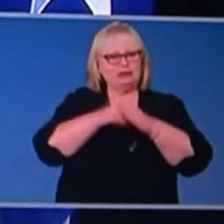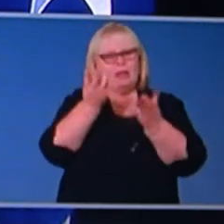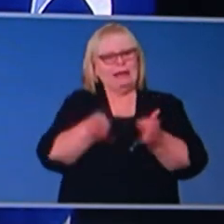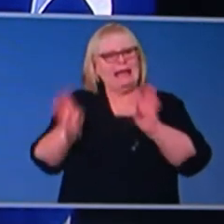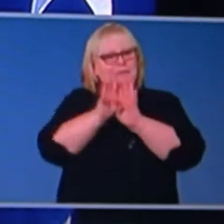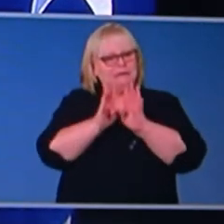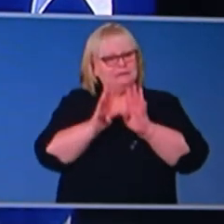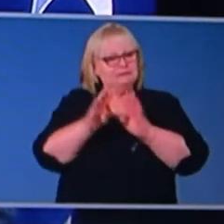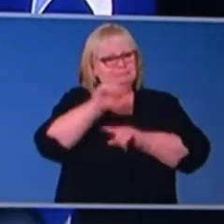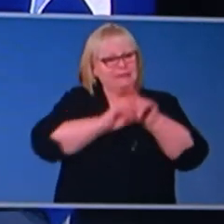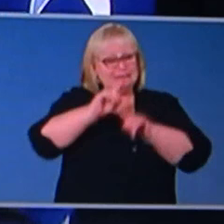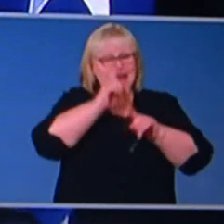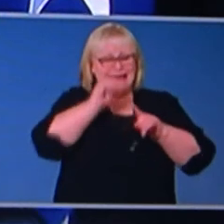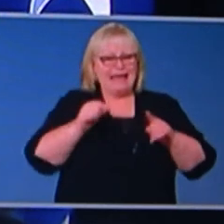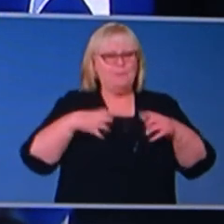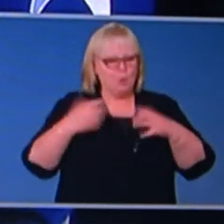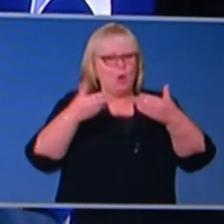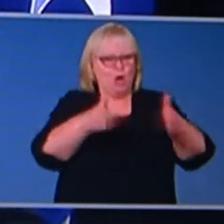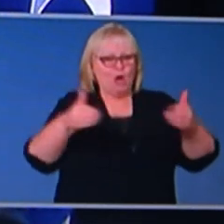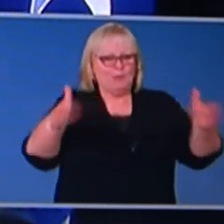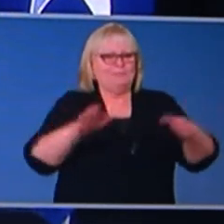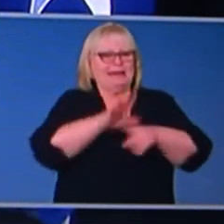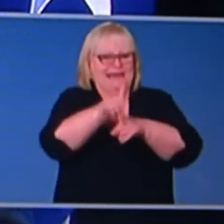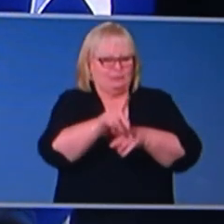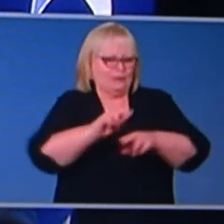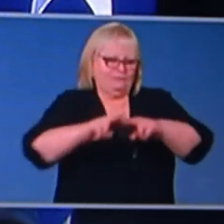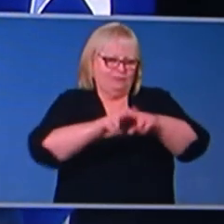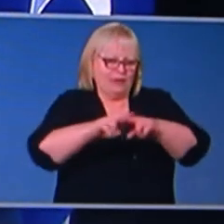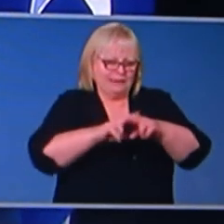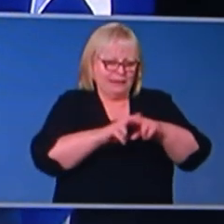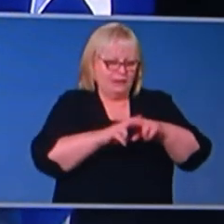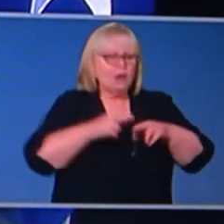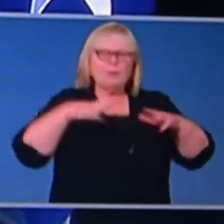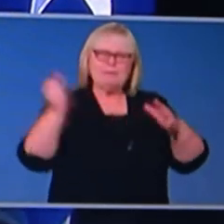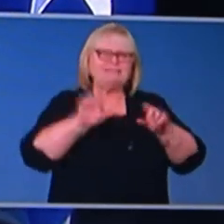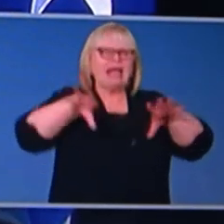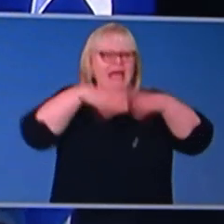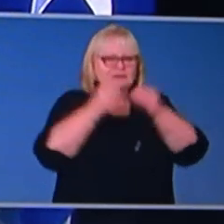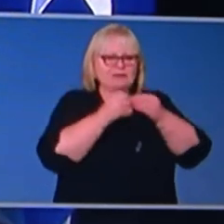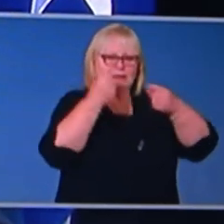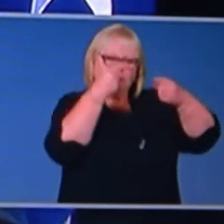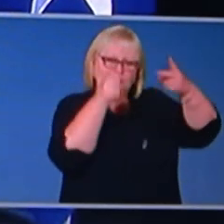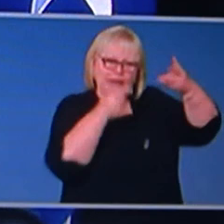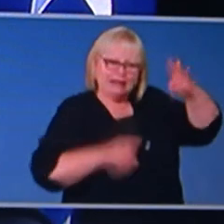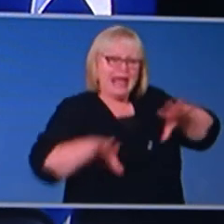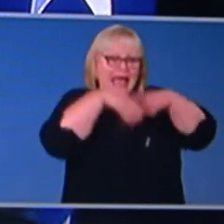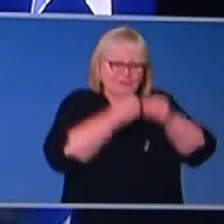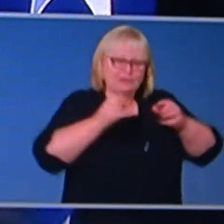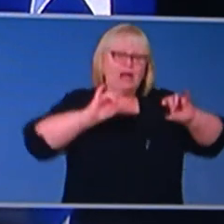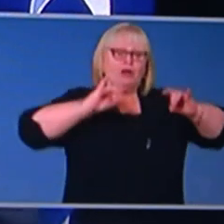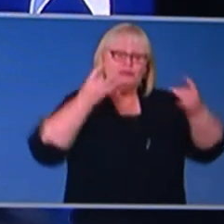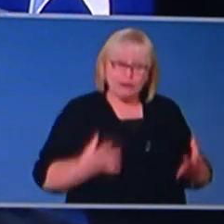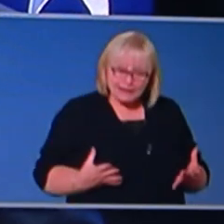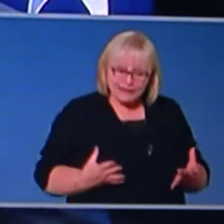restrictions next Friday. It's about putting the health protections in place so we can ensure that the